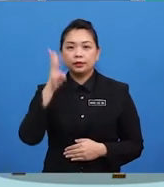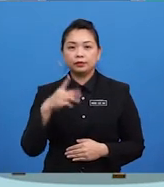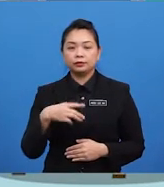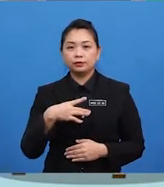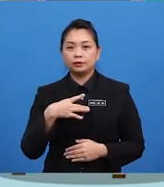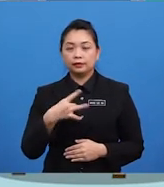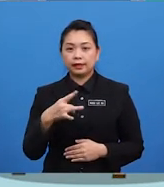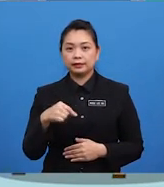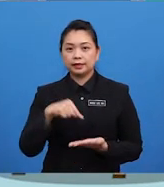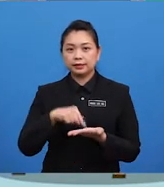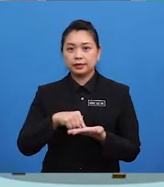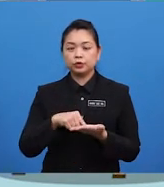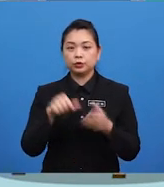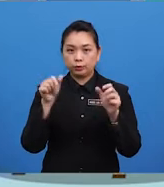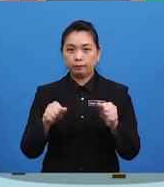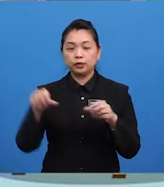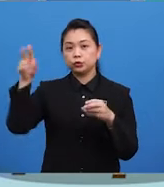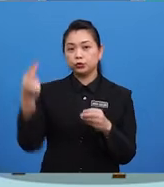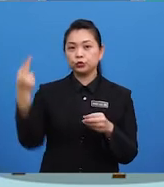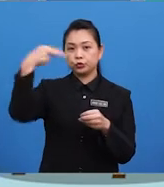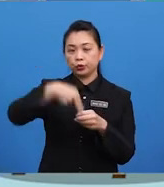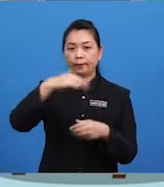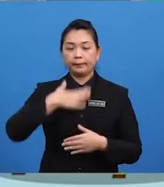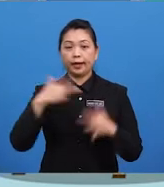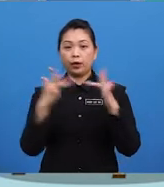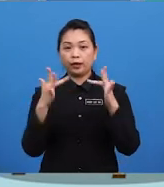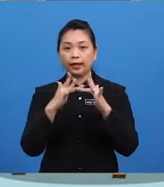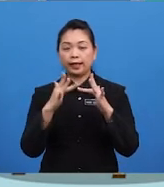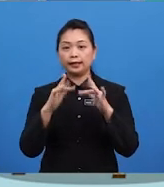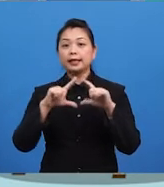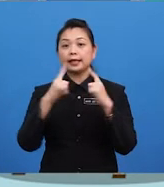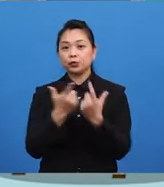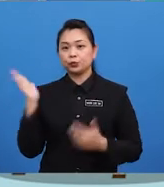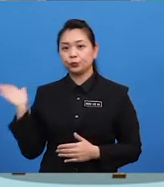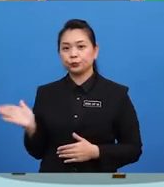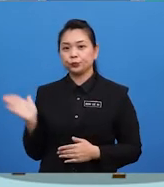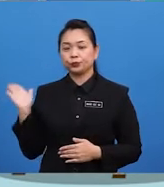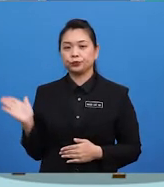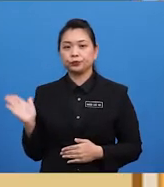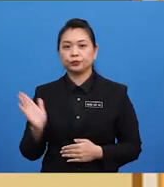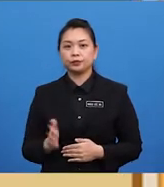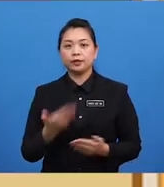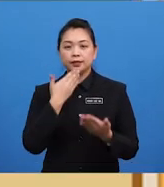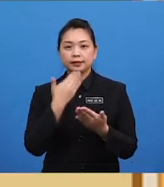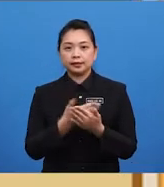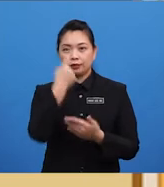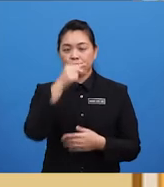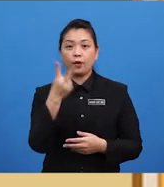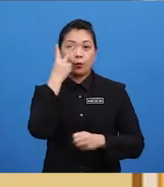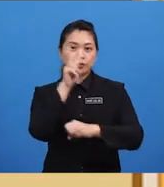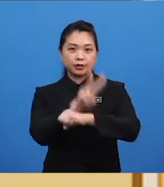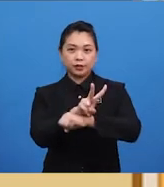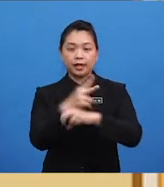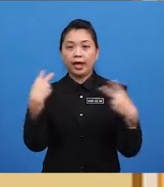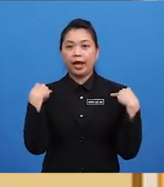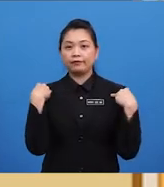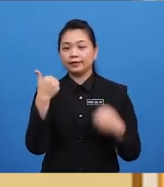discuss about this topic, you may join my online classroom. Here's the link. Thank you for watching.